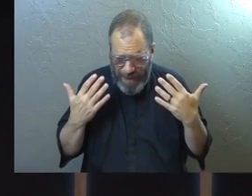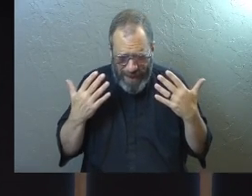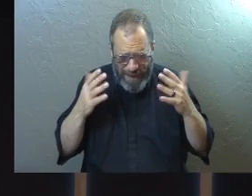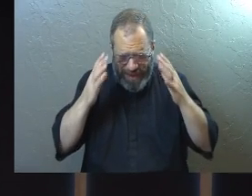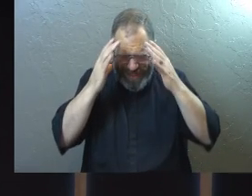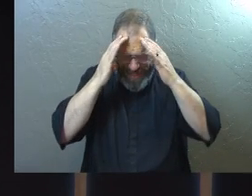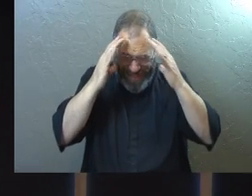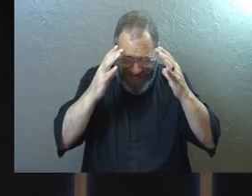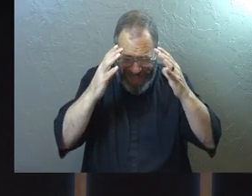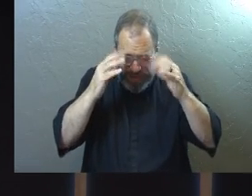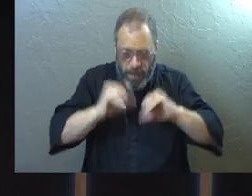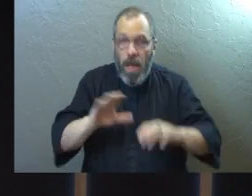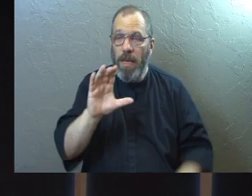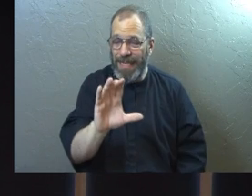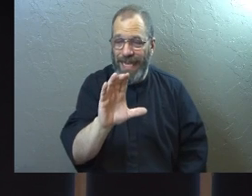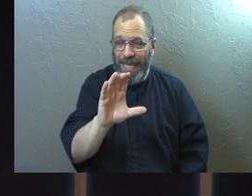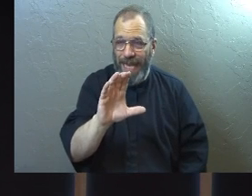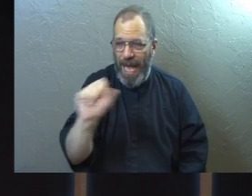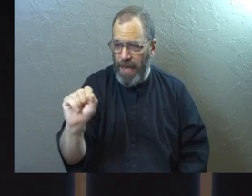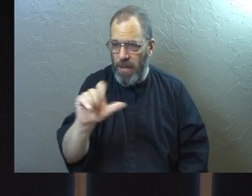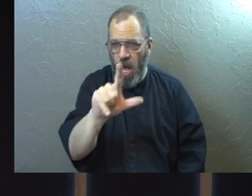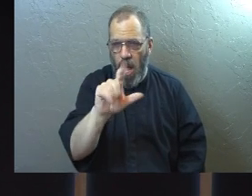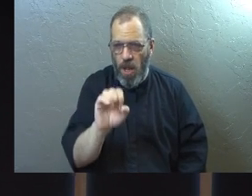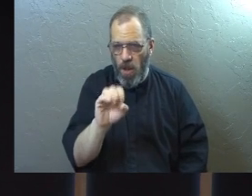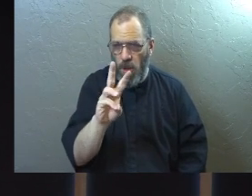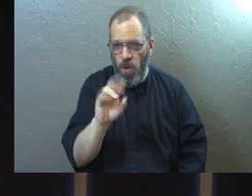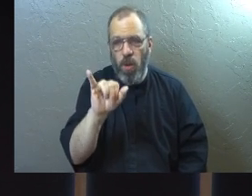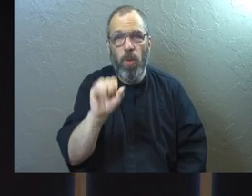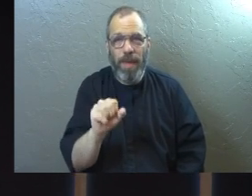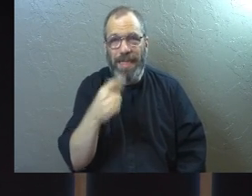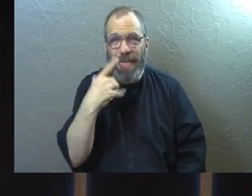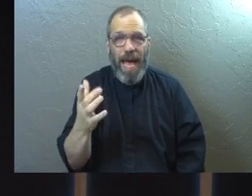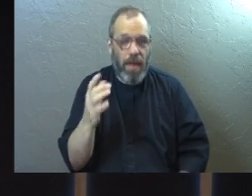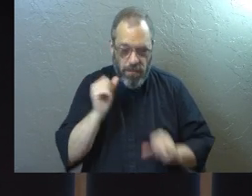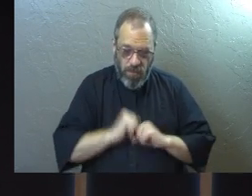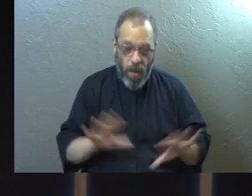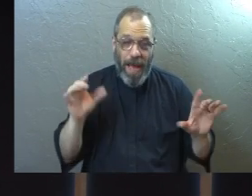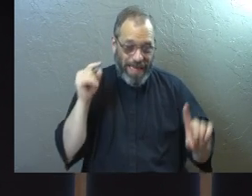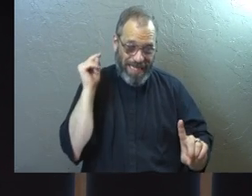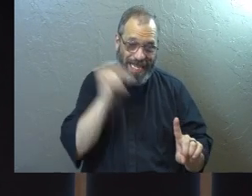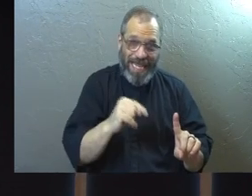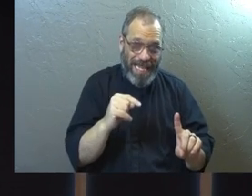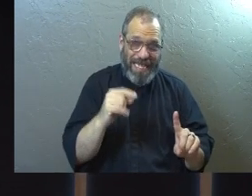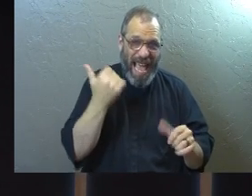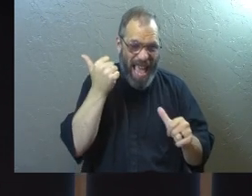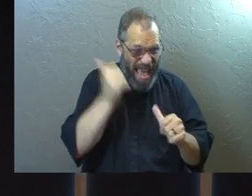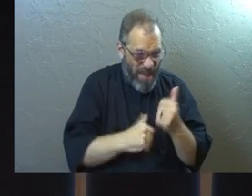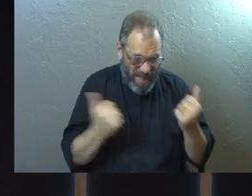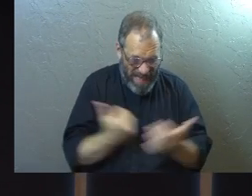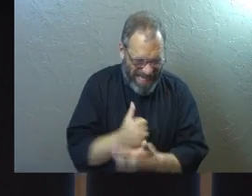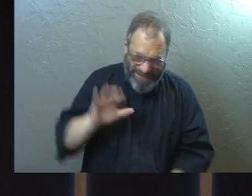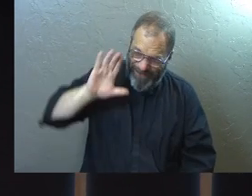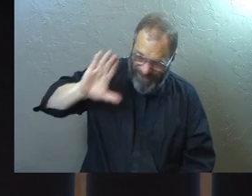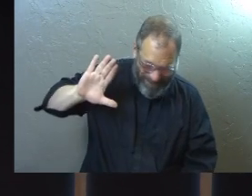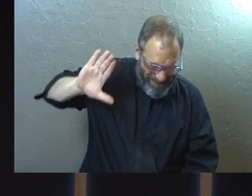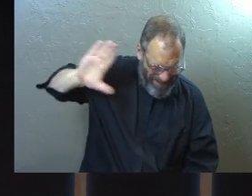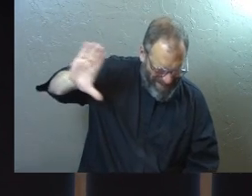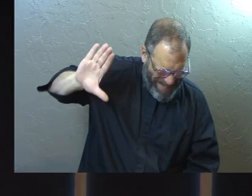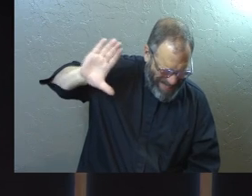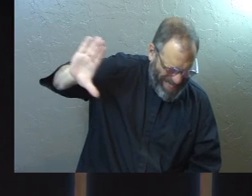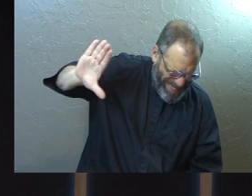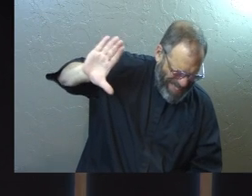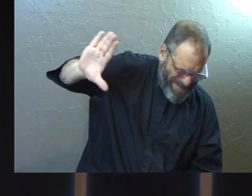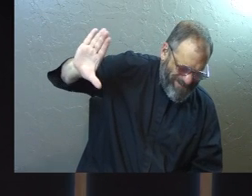to surrender. Lewis was at a spot where he had no choice but to surrender because he had tried everything else. And his